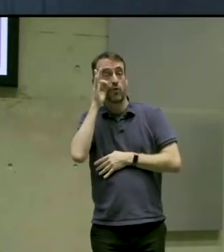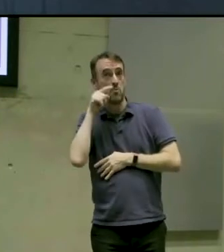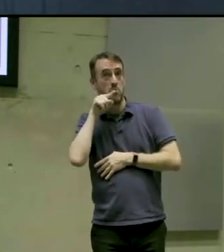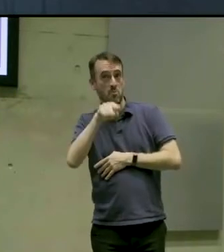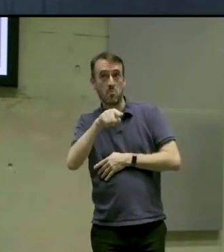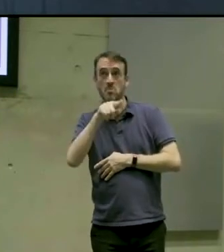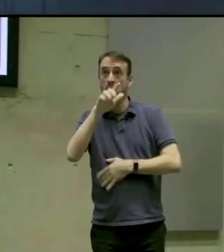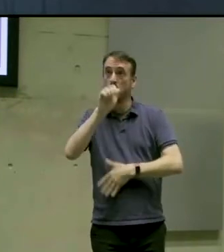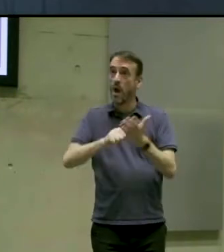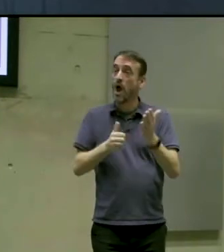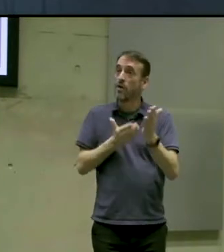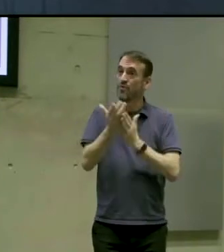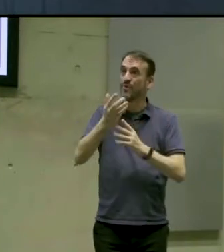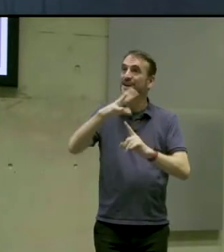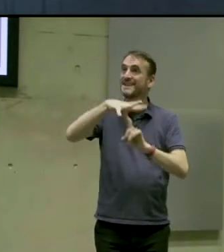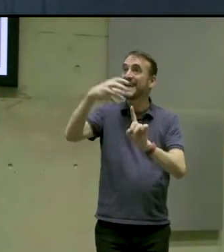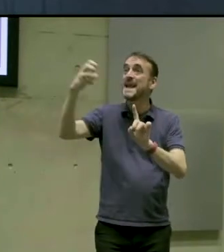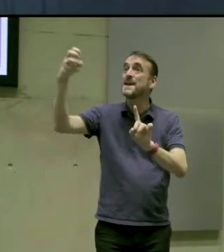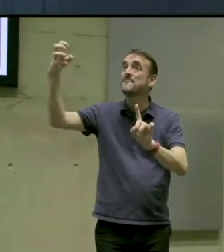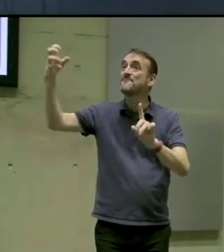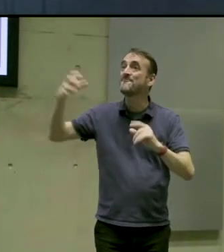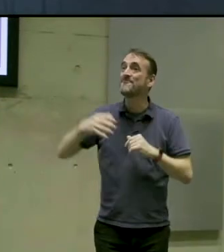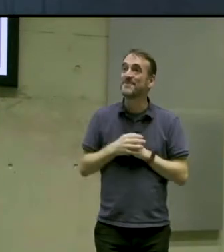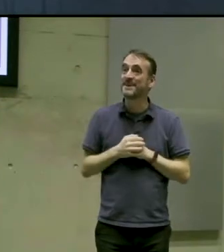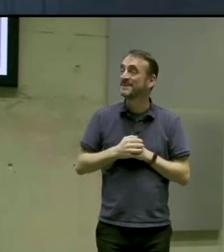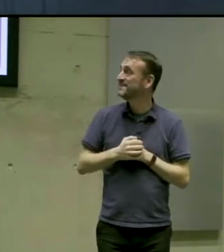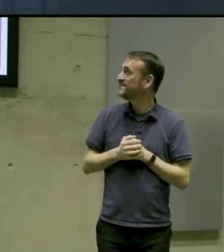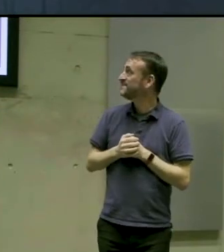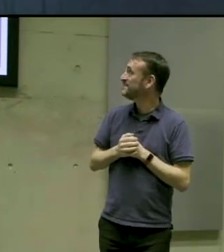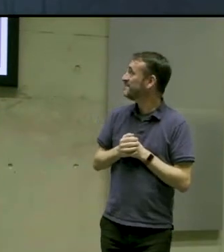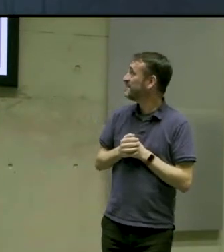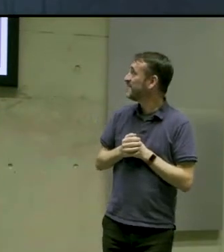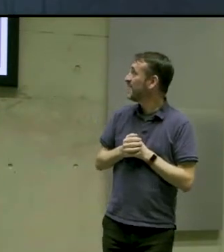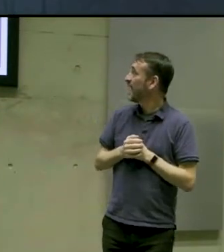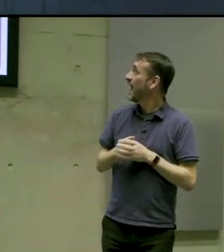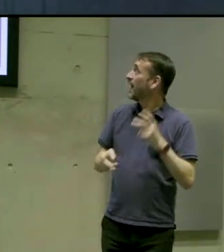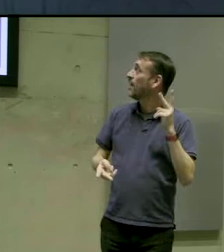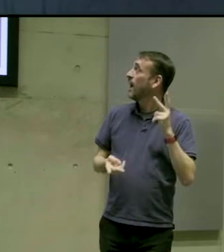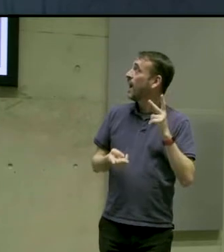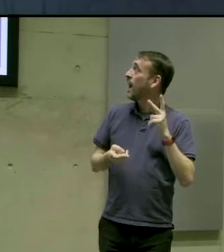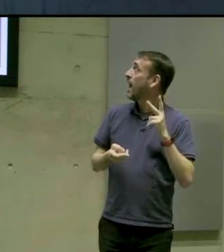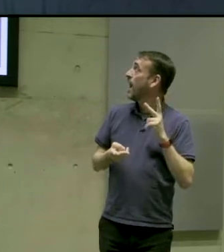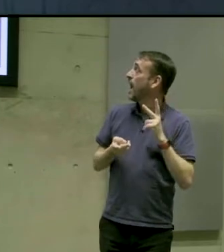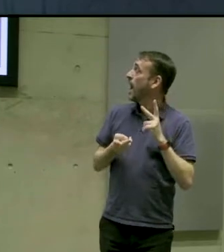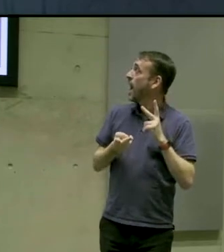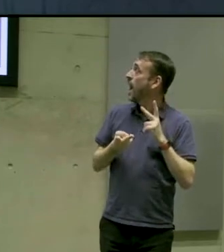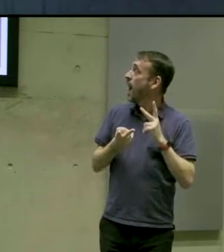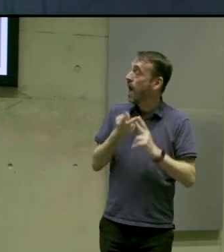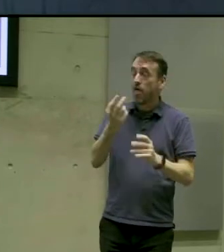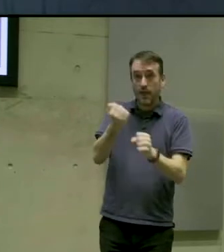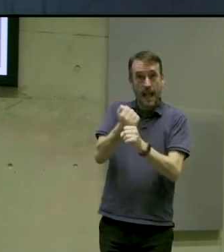definitely check out the events that is currently on there. a lot of great games.